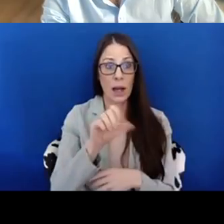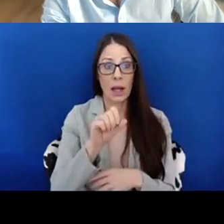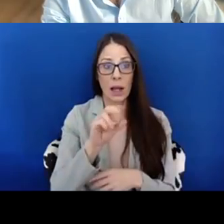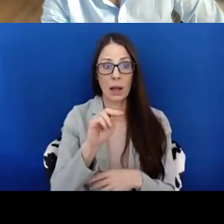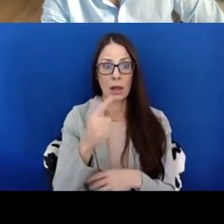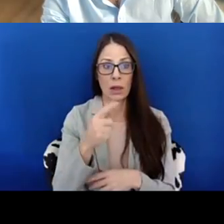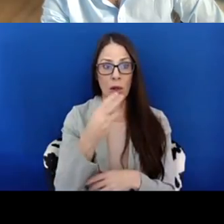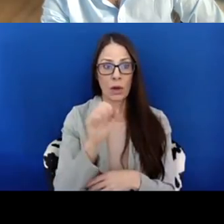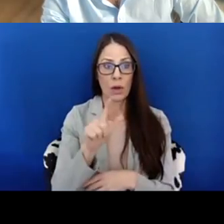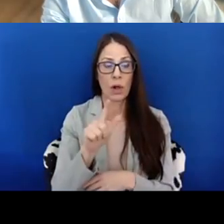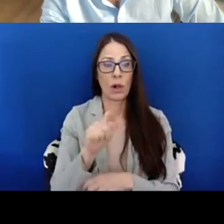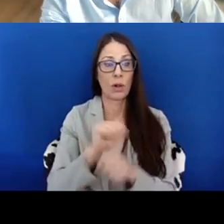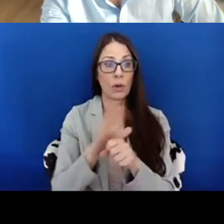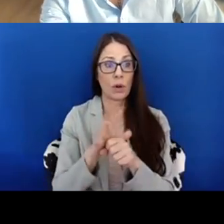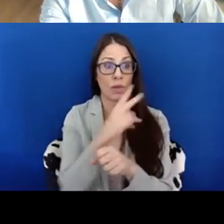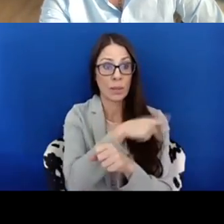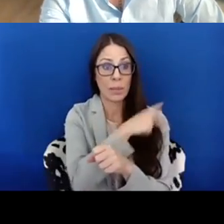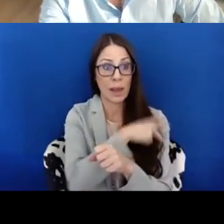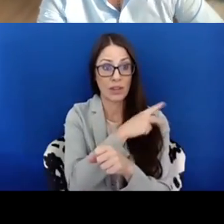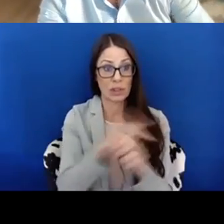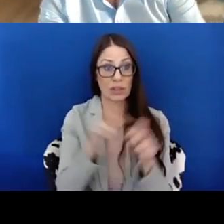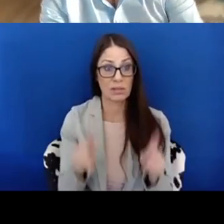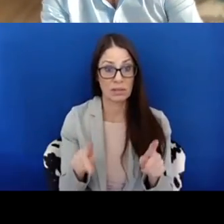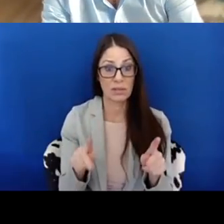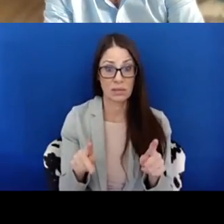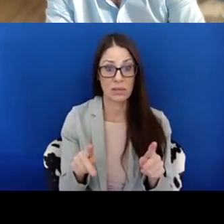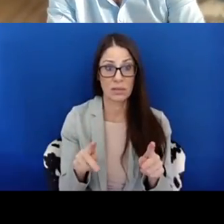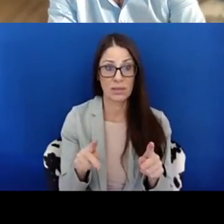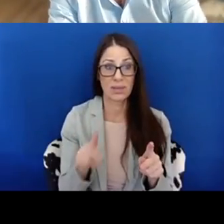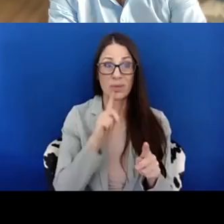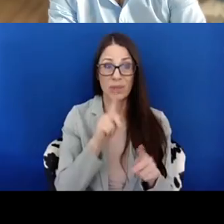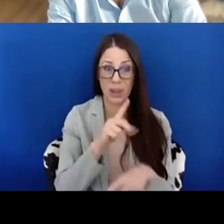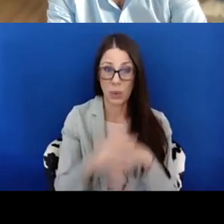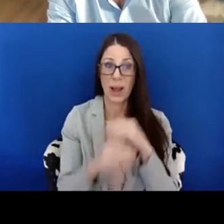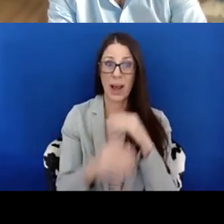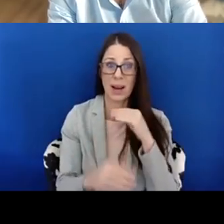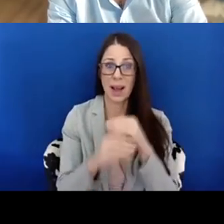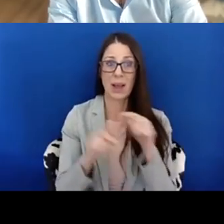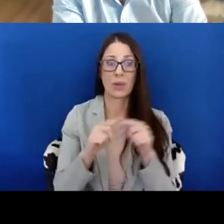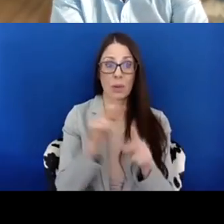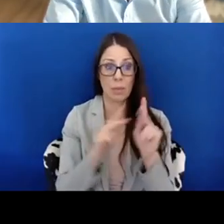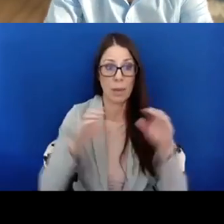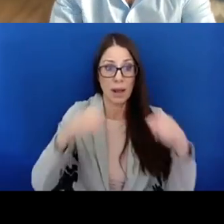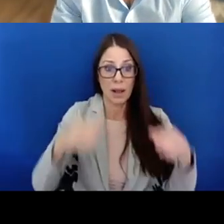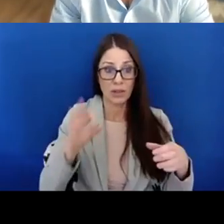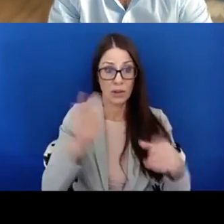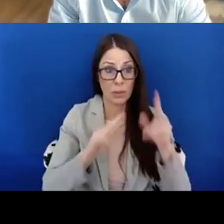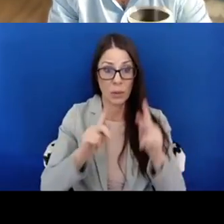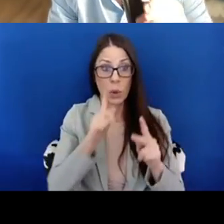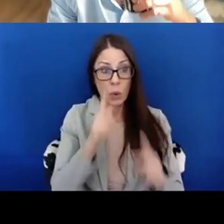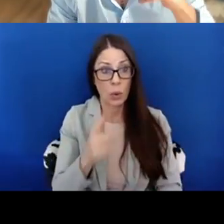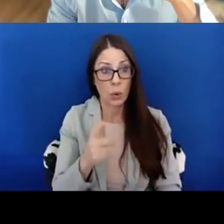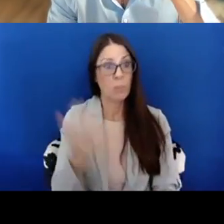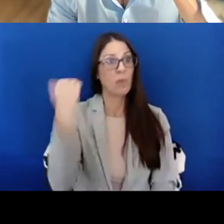may really add to the population of people who have at once been privileged,